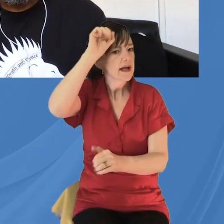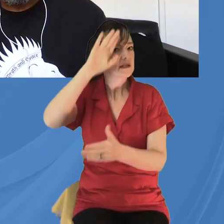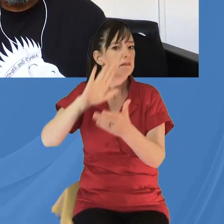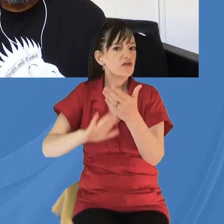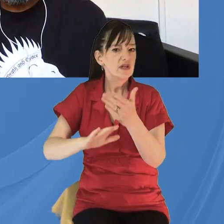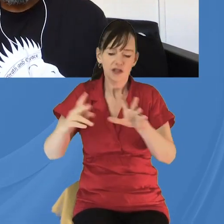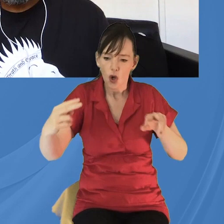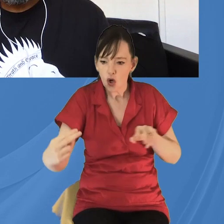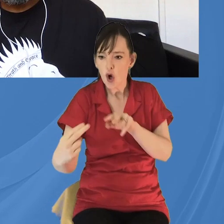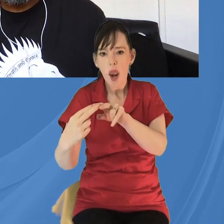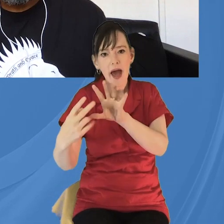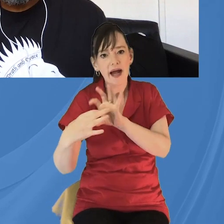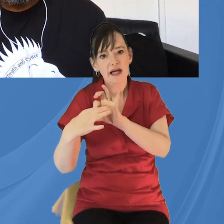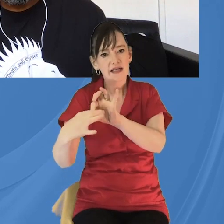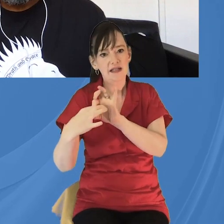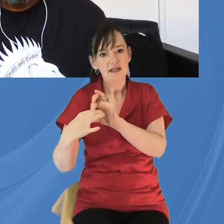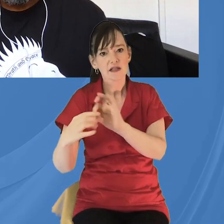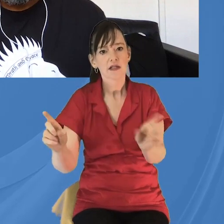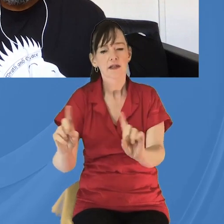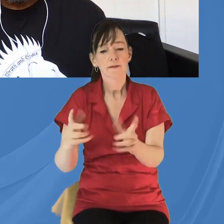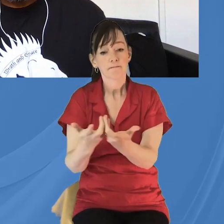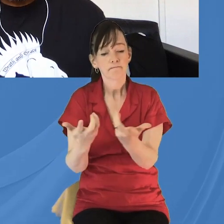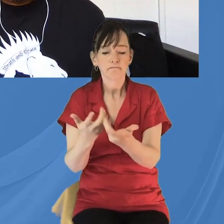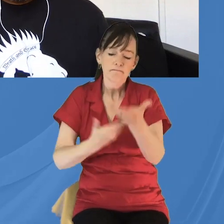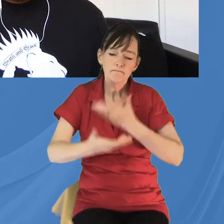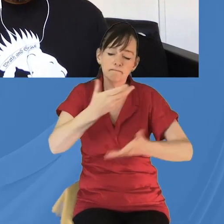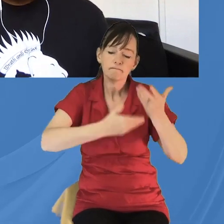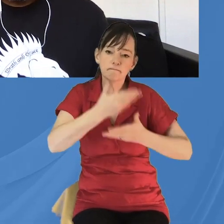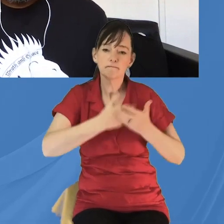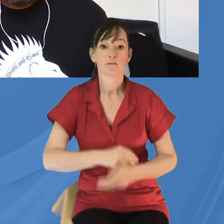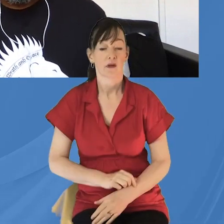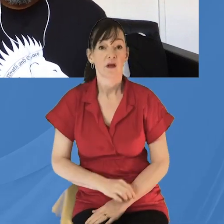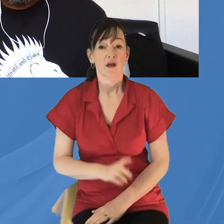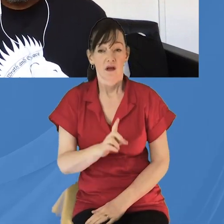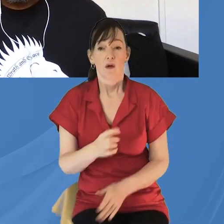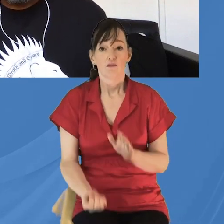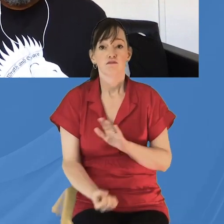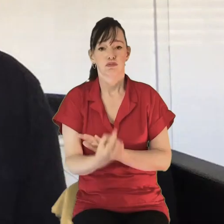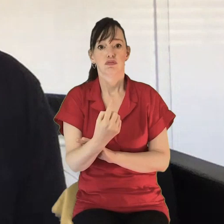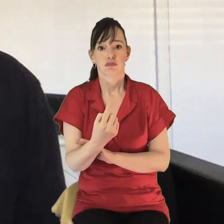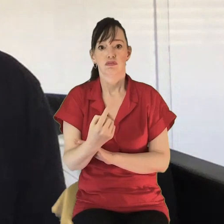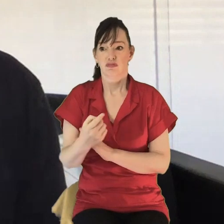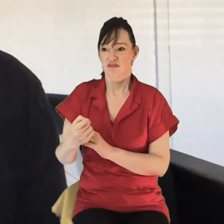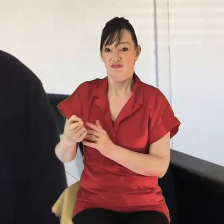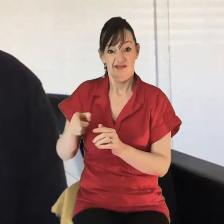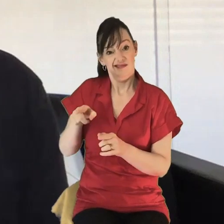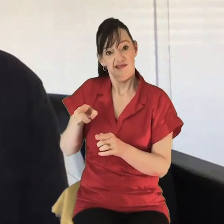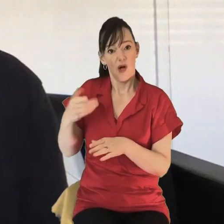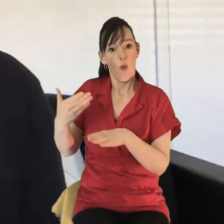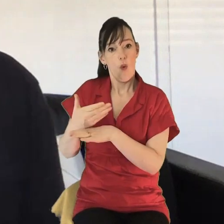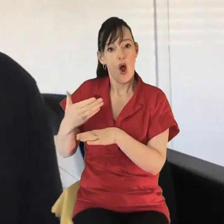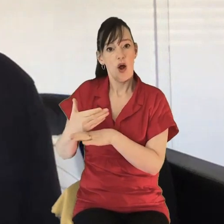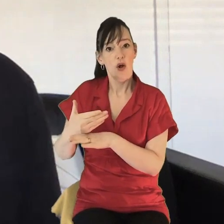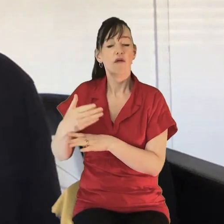and connect with some of those particularly isolated groups, Ephraim? Yeah, that's been a real issue within the work of London City Mission